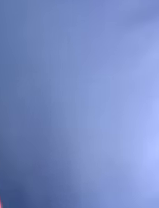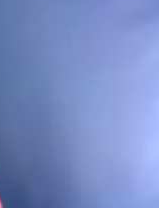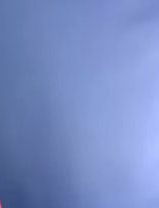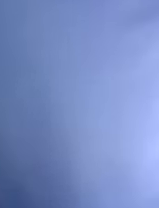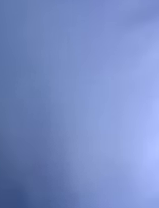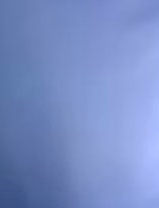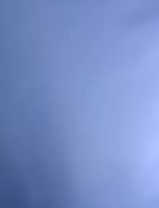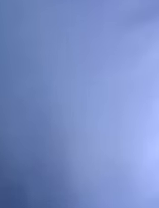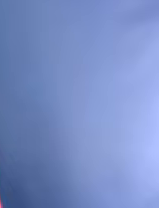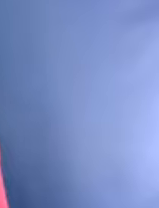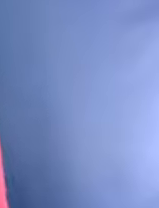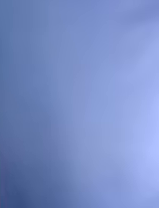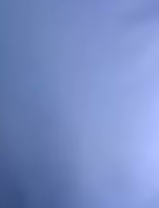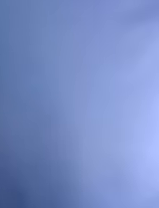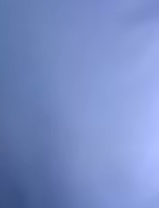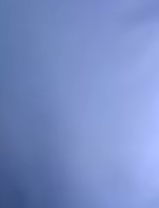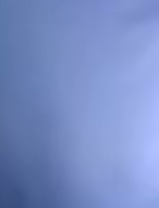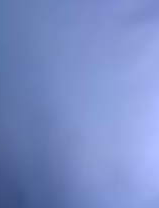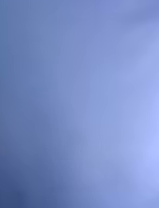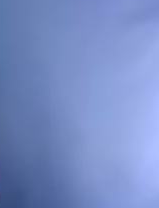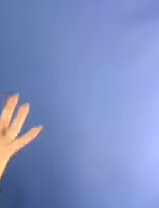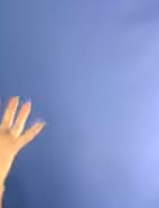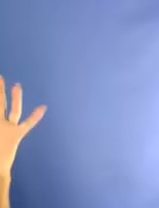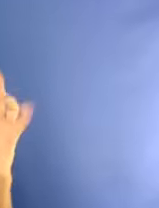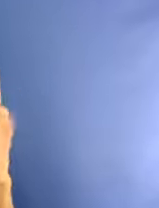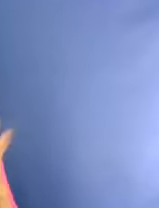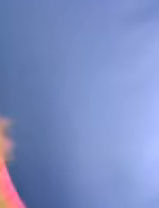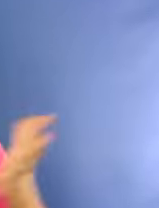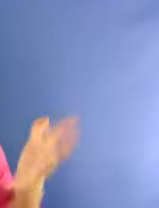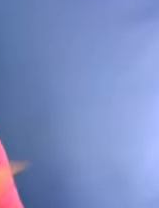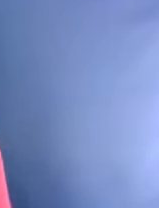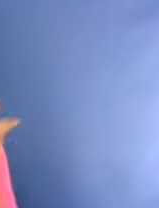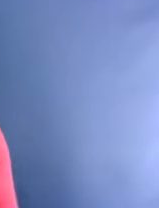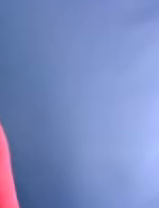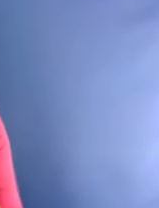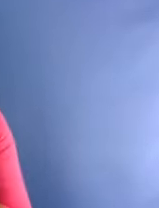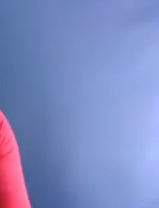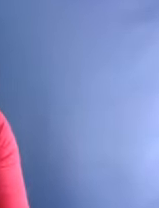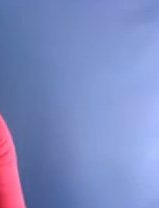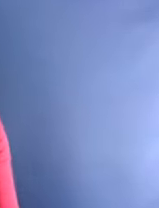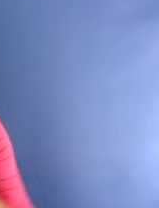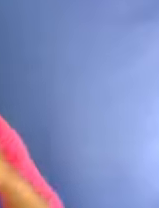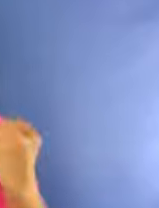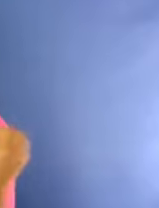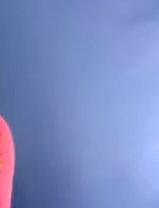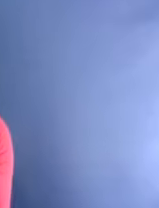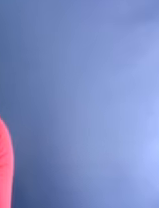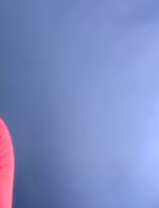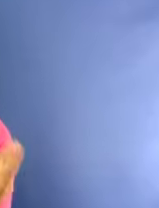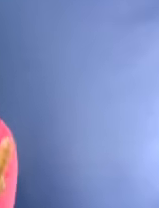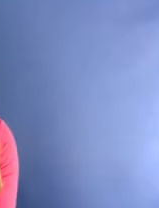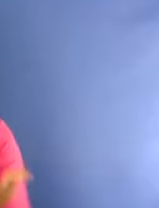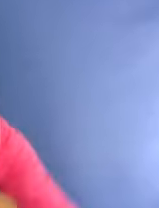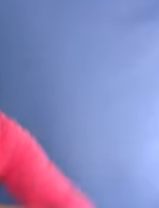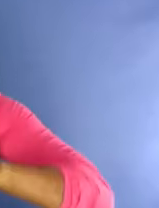and cultural contexts can come together. The faith and coalition was formed as a response to this need. The